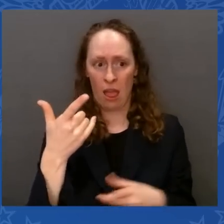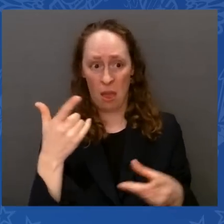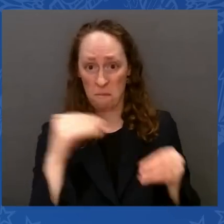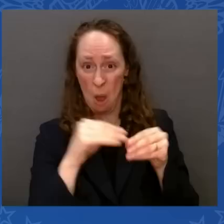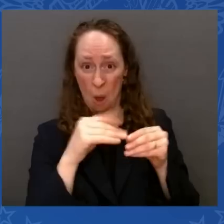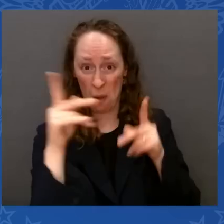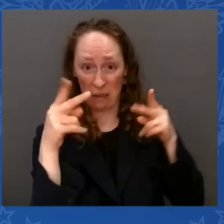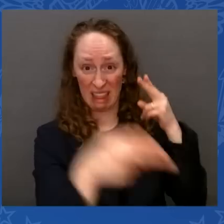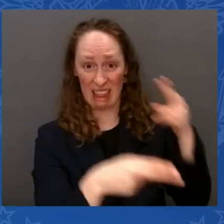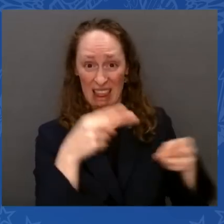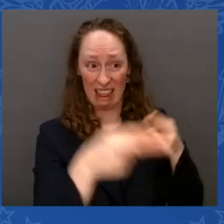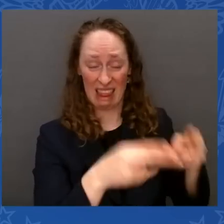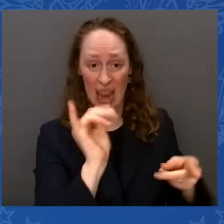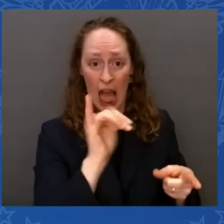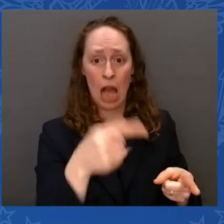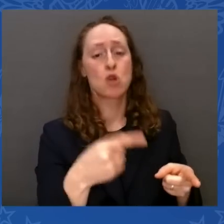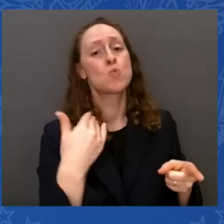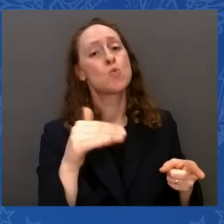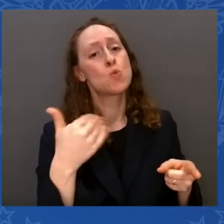Isn't she amazing?